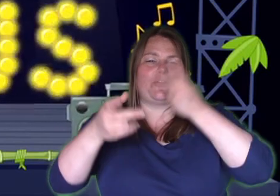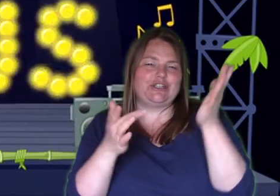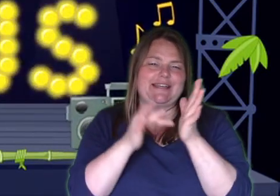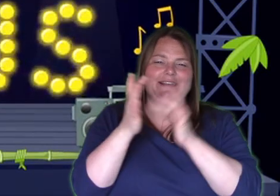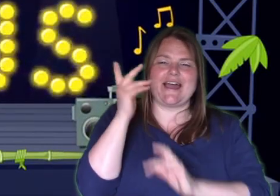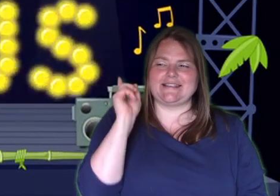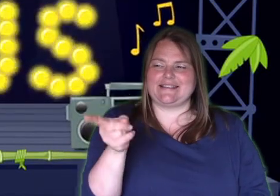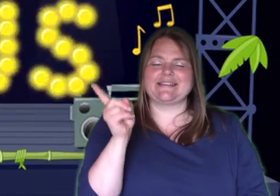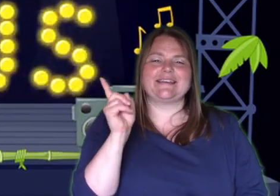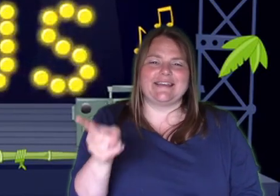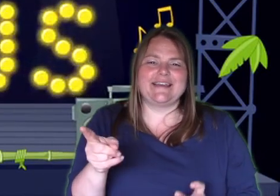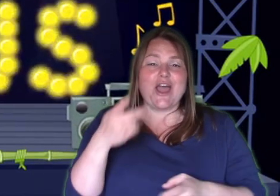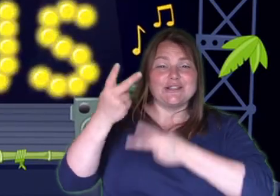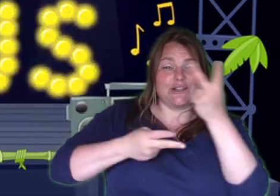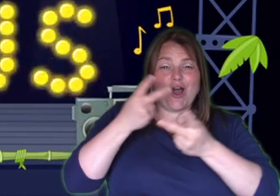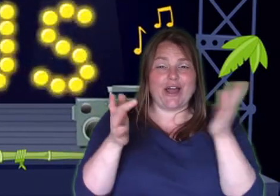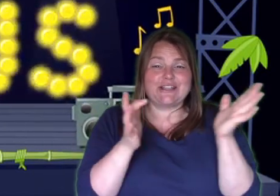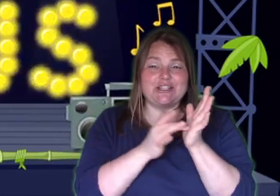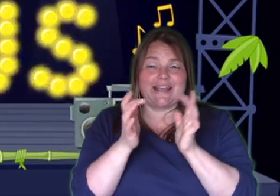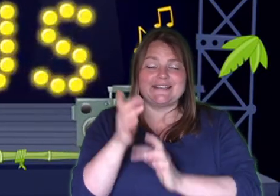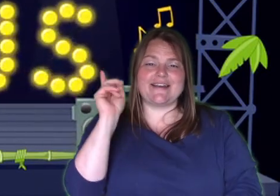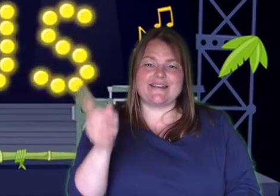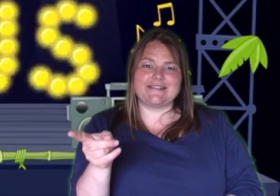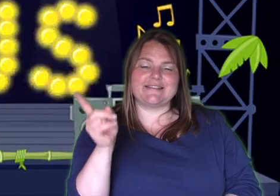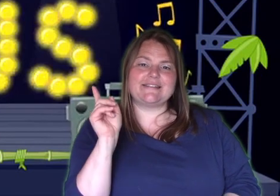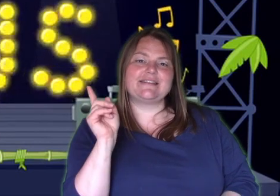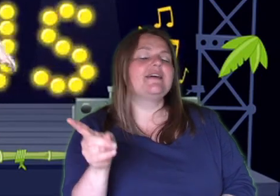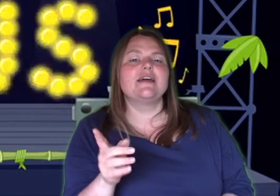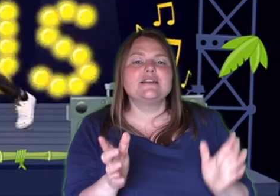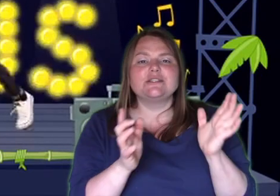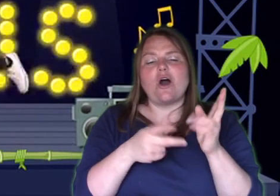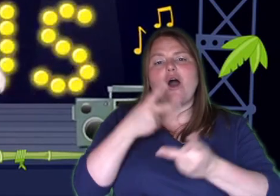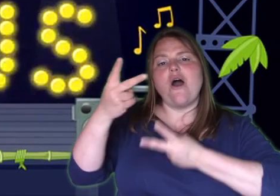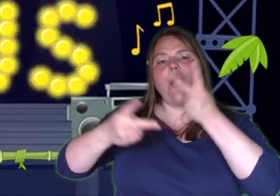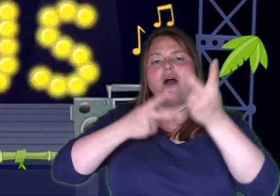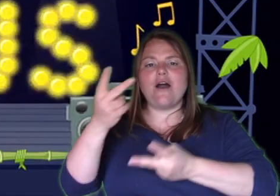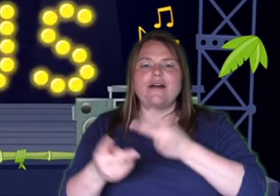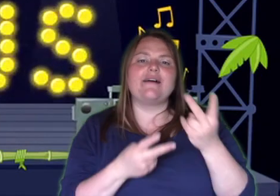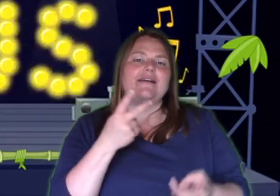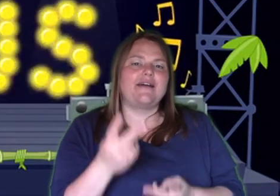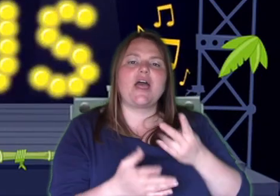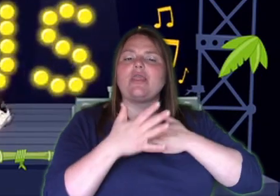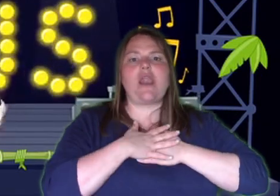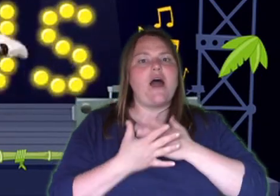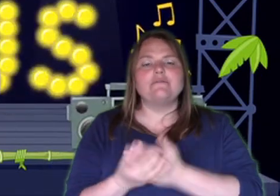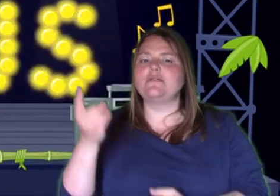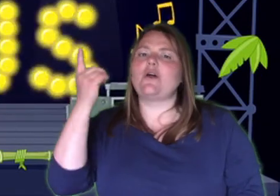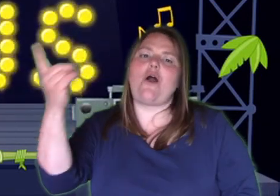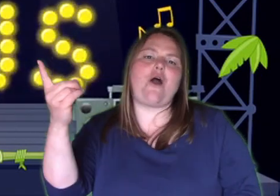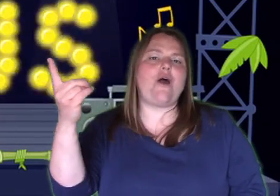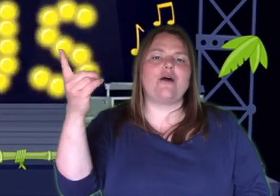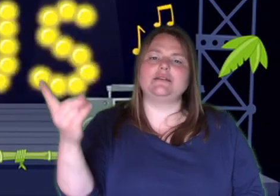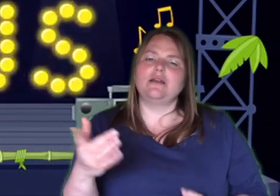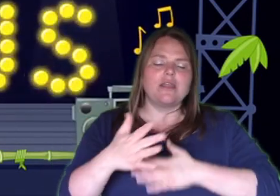about Jesus This song about Jesus A song about the love of God A